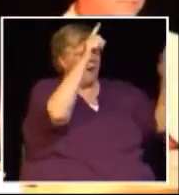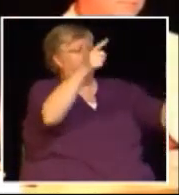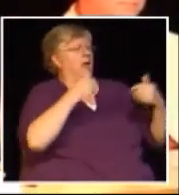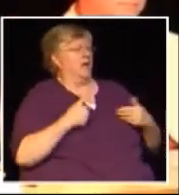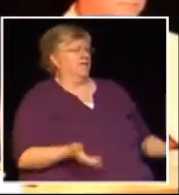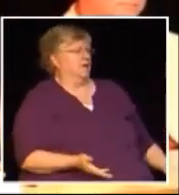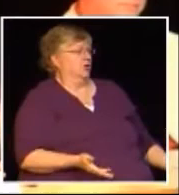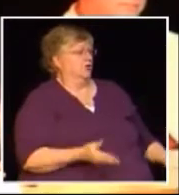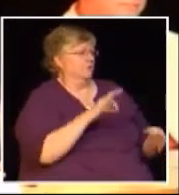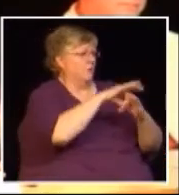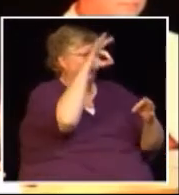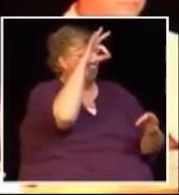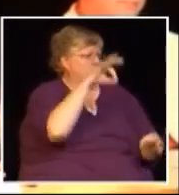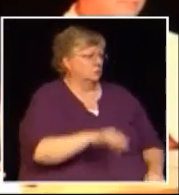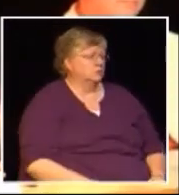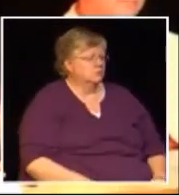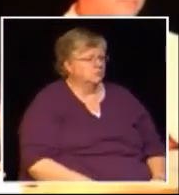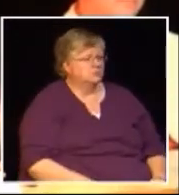thank you